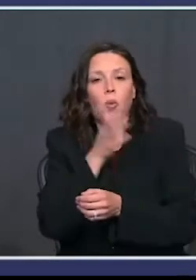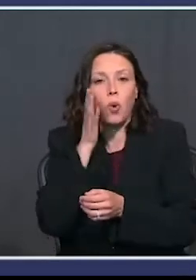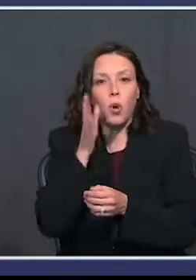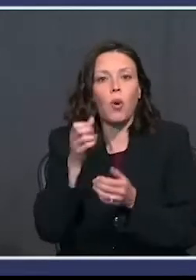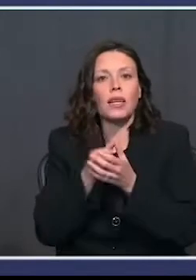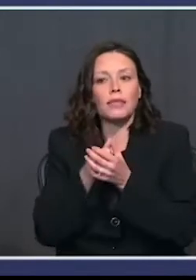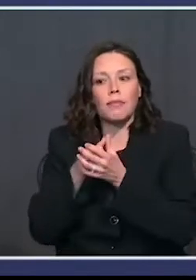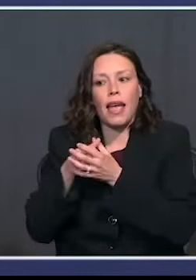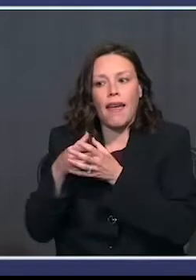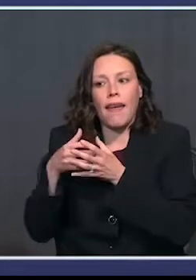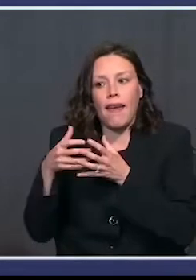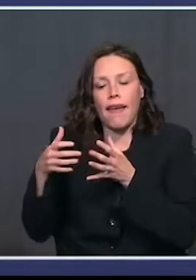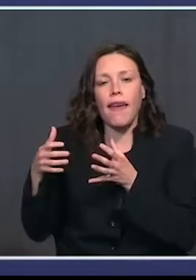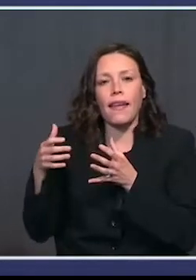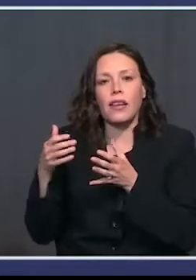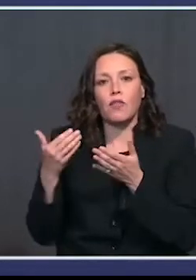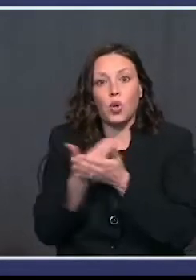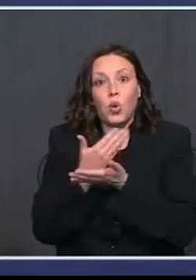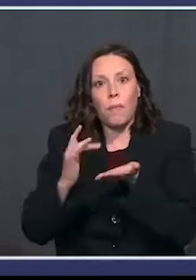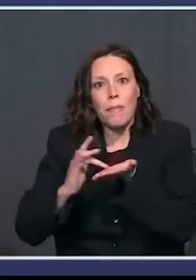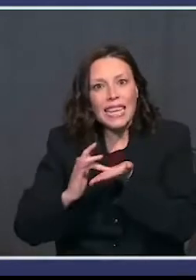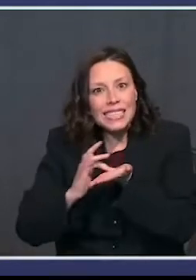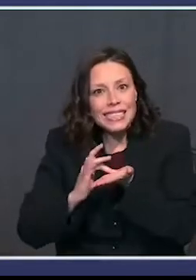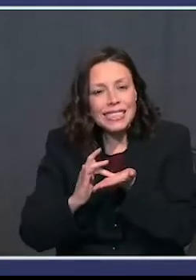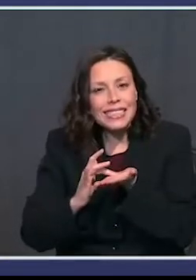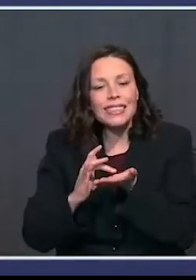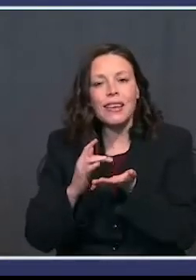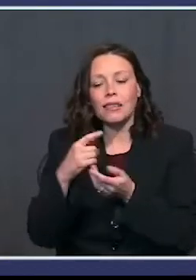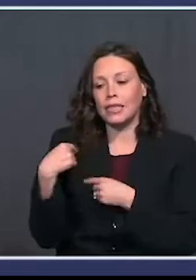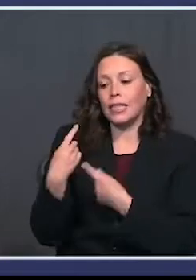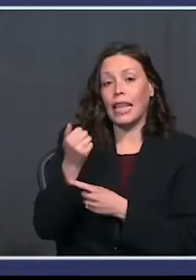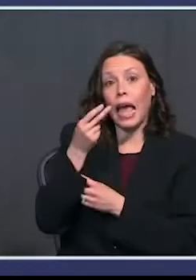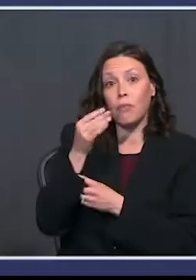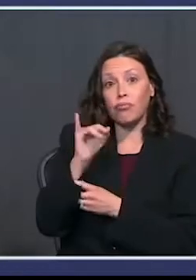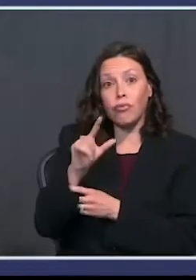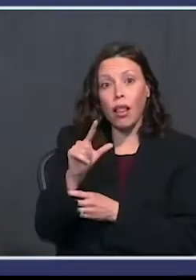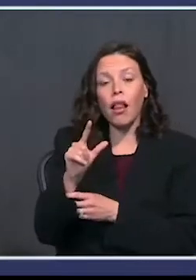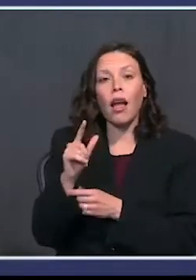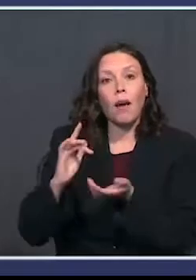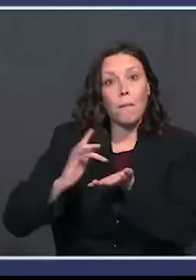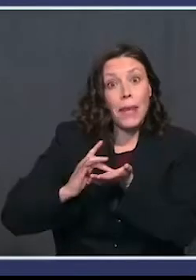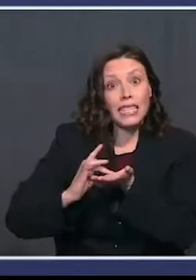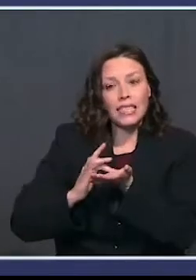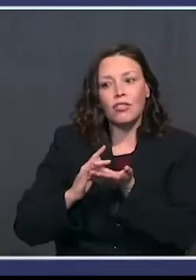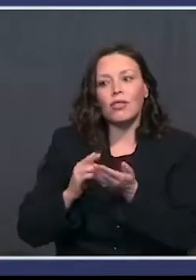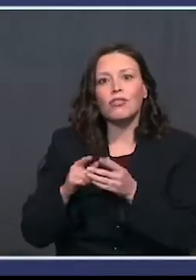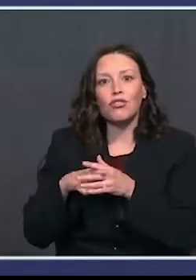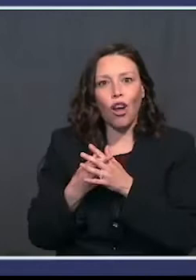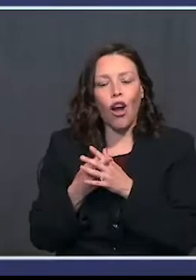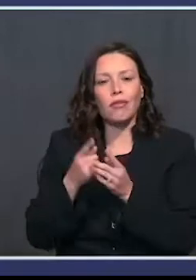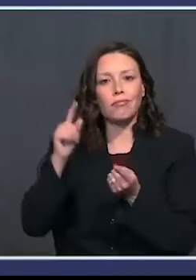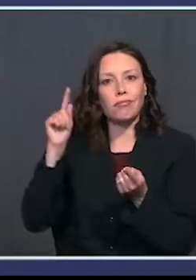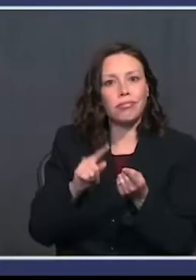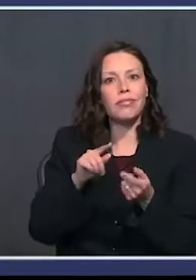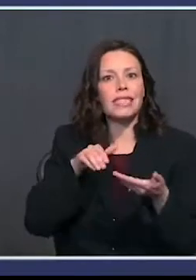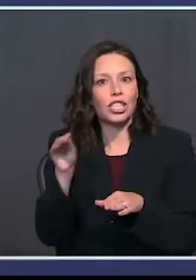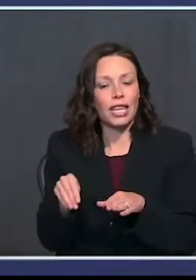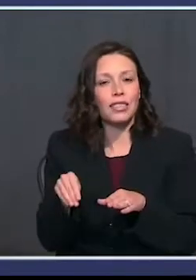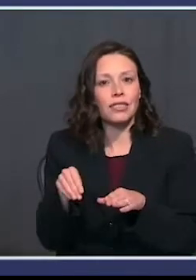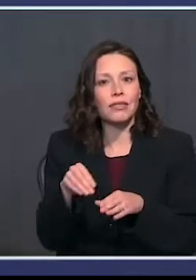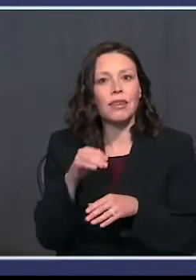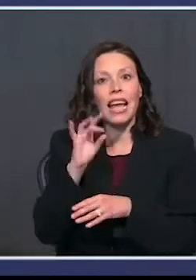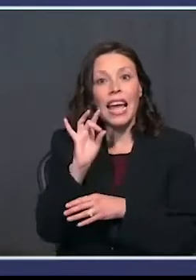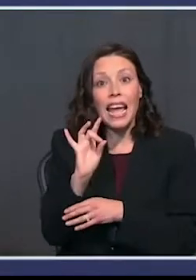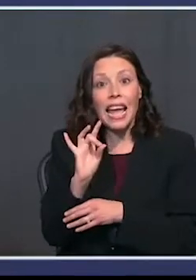expand the availability of groundbreaking therapies. Since April, advances in treatments have already helped reduce the mortality rate by